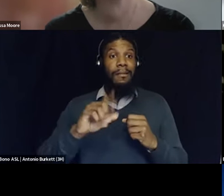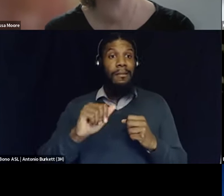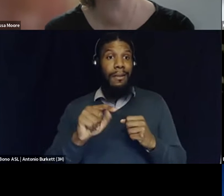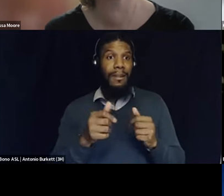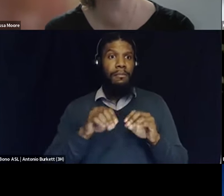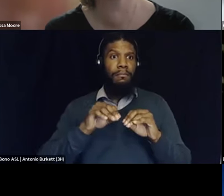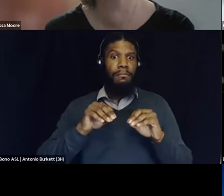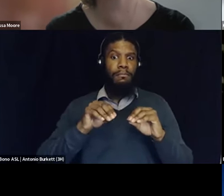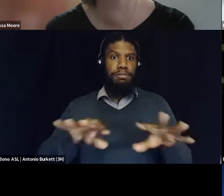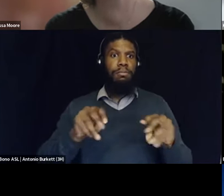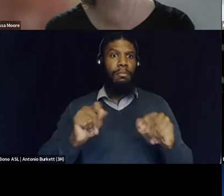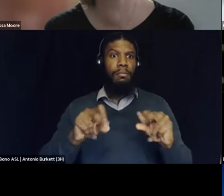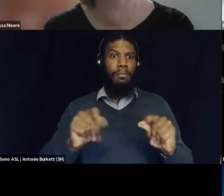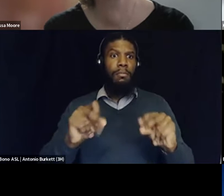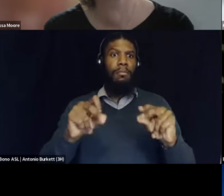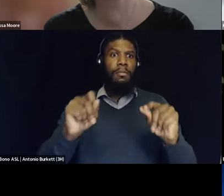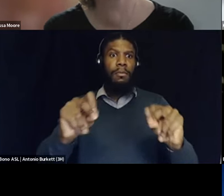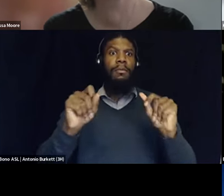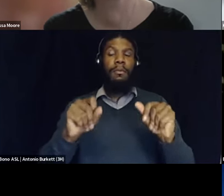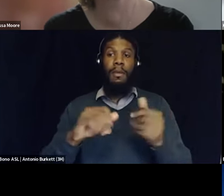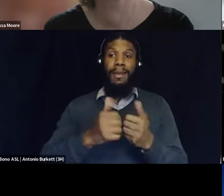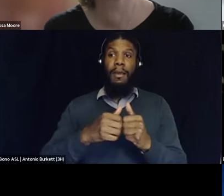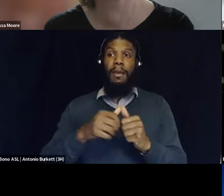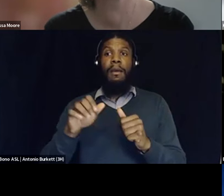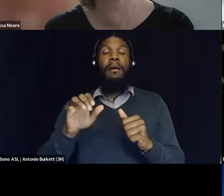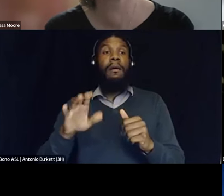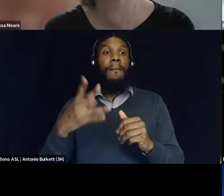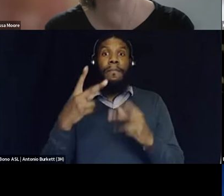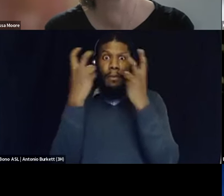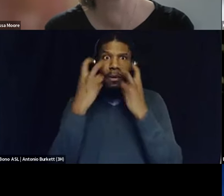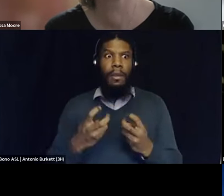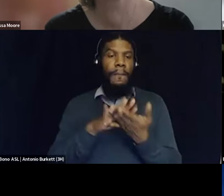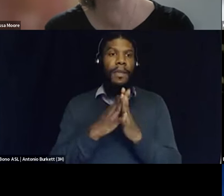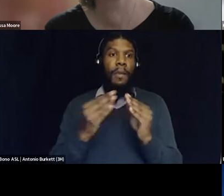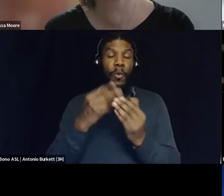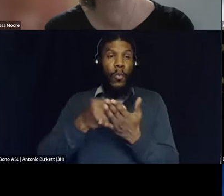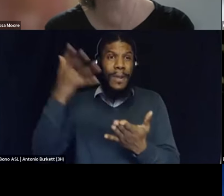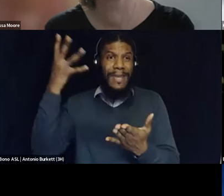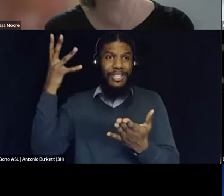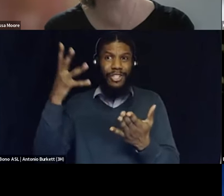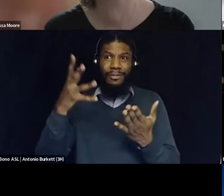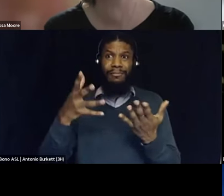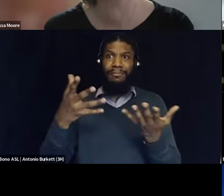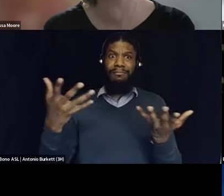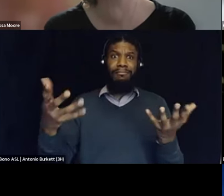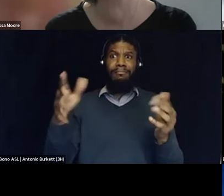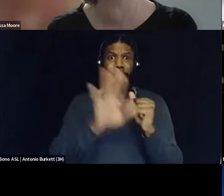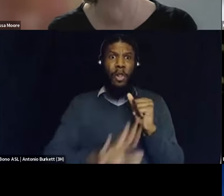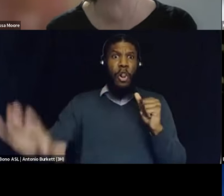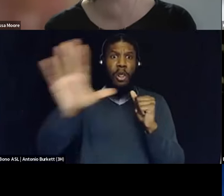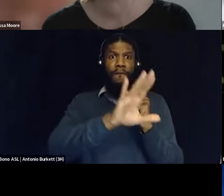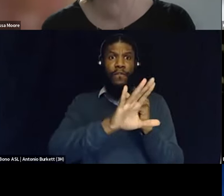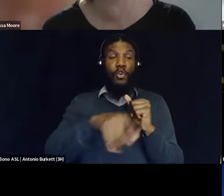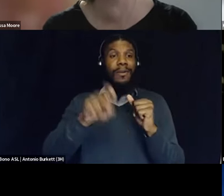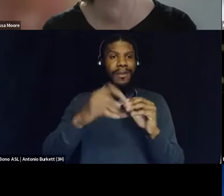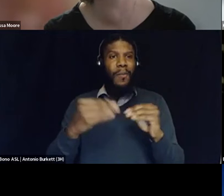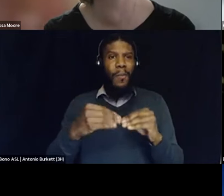billionaires are turning into trillionaires etc on a global scale like we actually are gonna have to have harder and harder conversations about